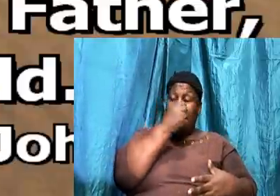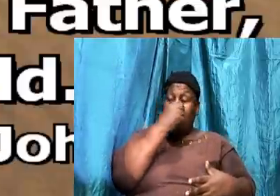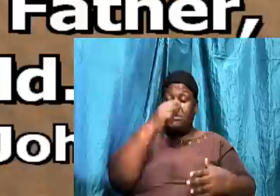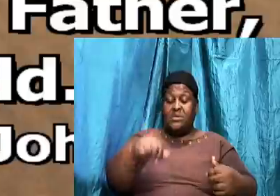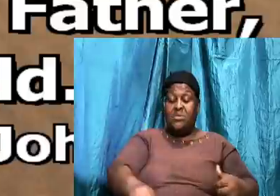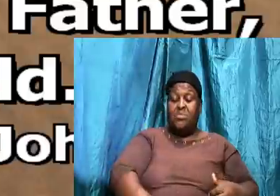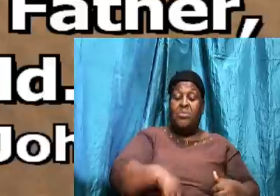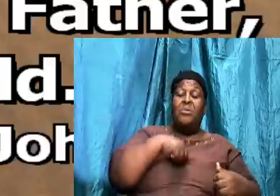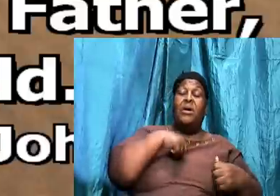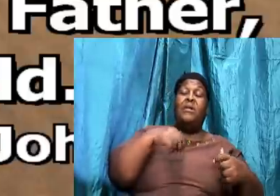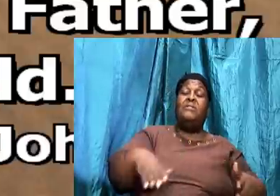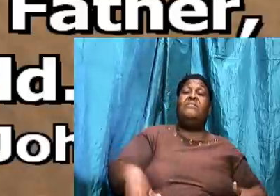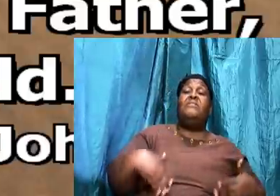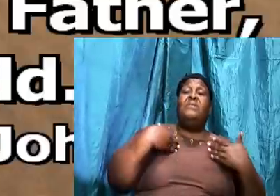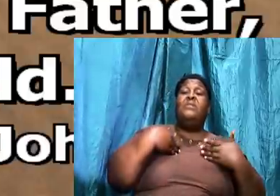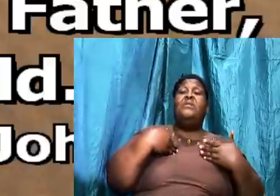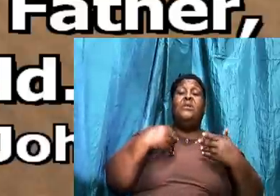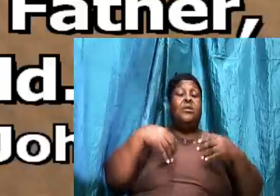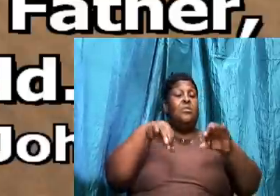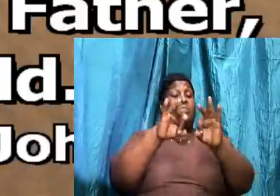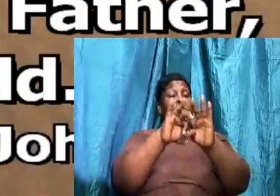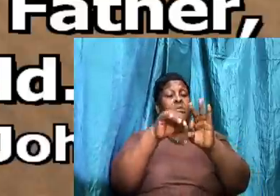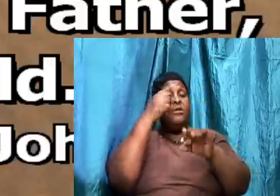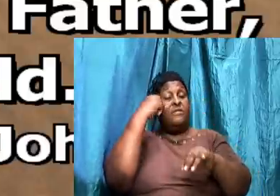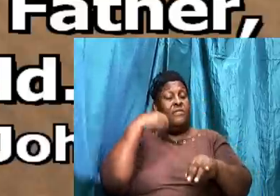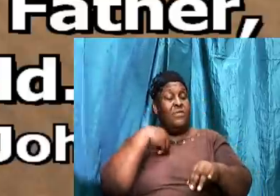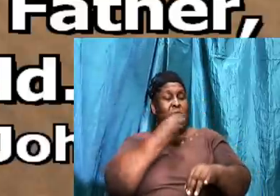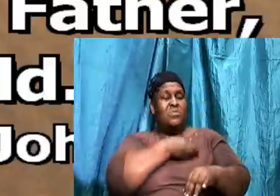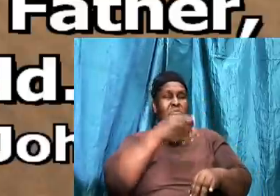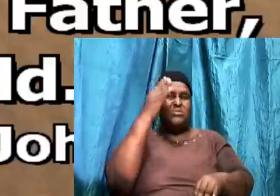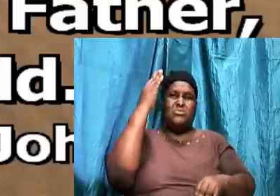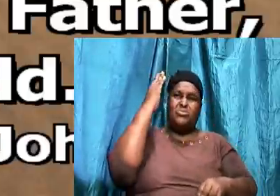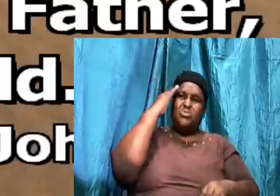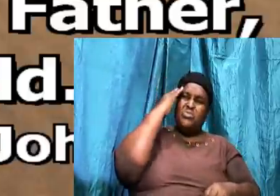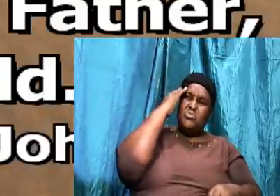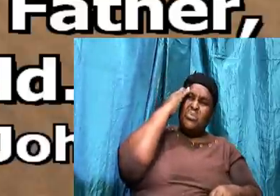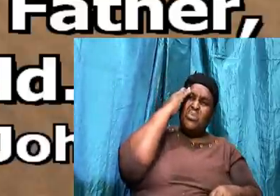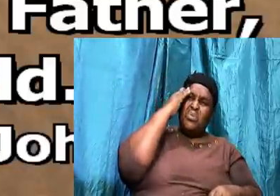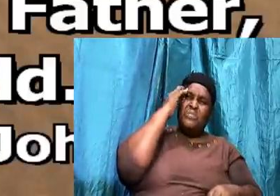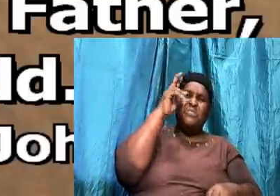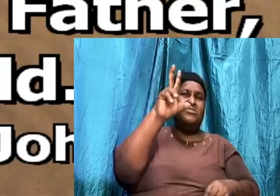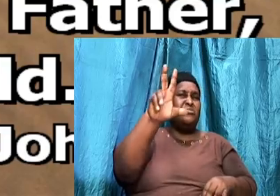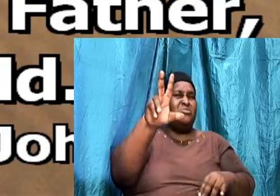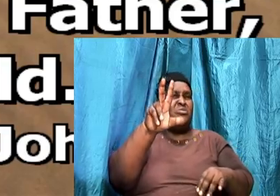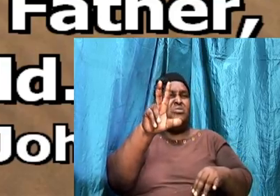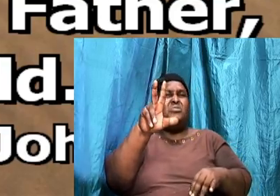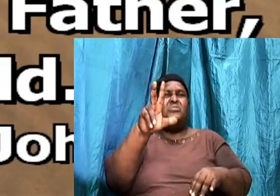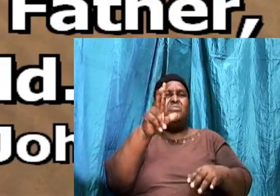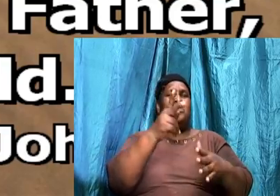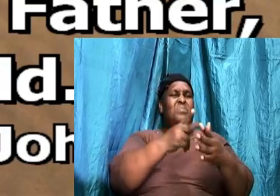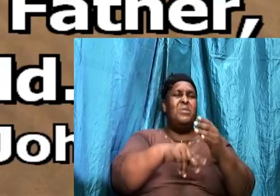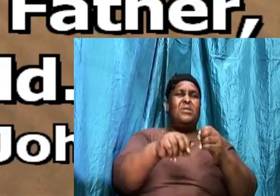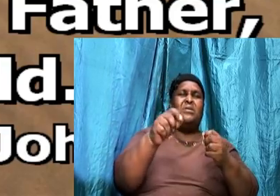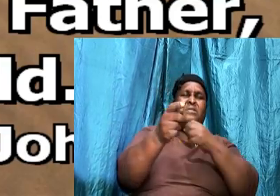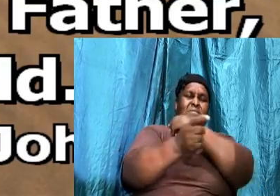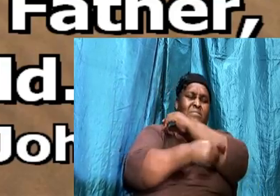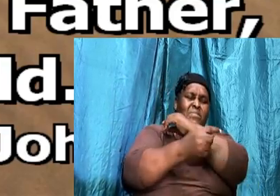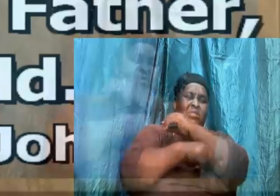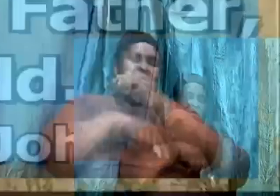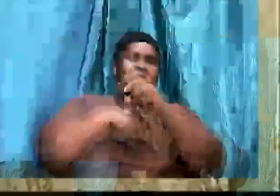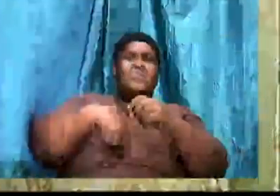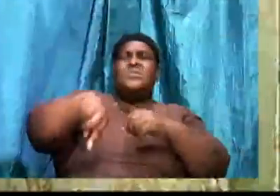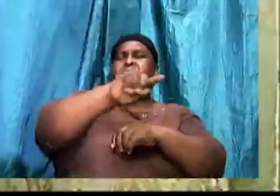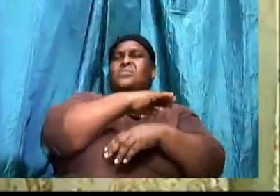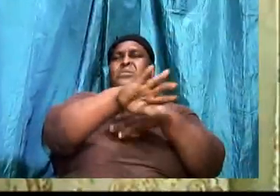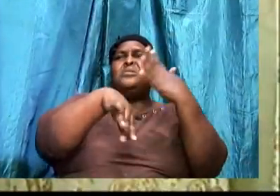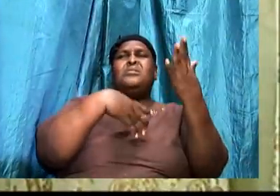is important. For us to be aware. Of these three. Areas of temptation. That we. All. Will face.